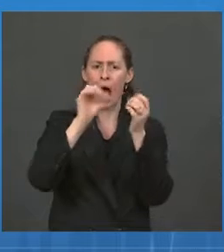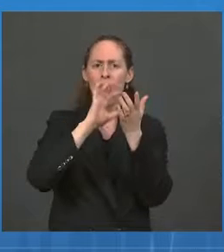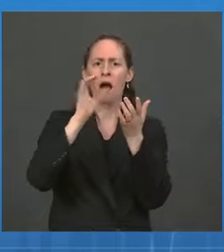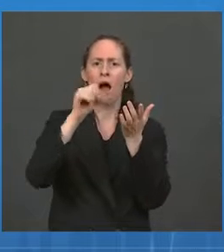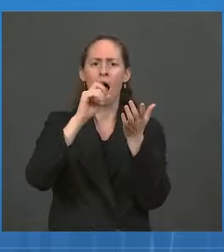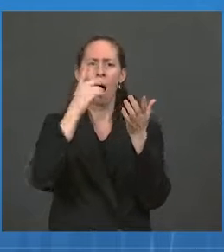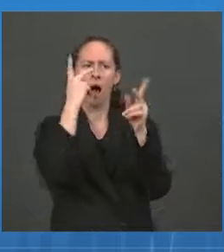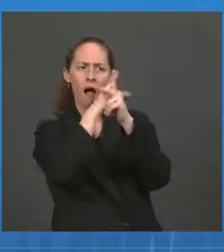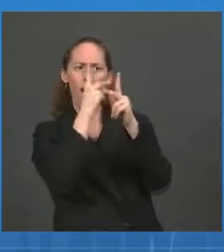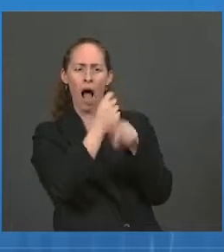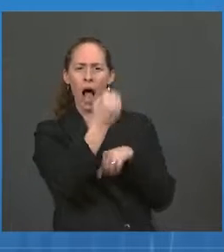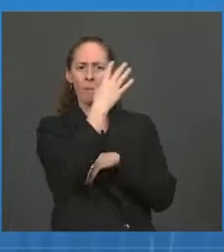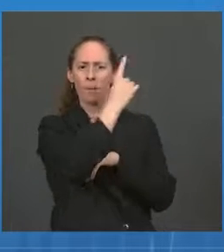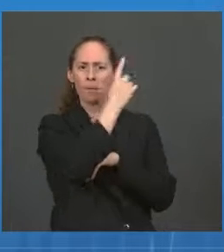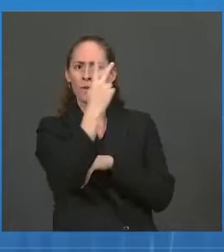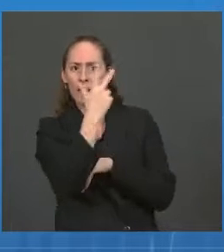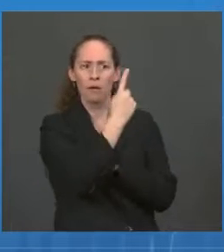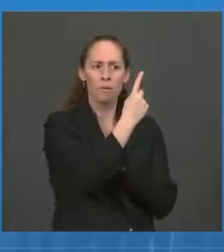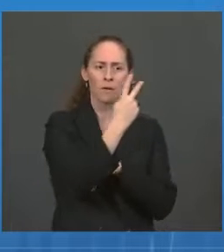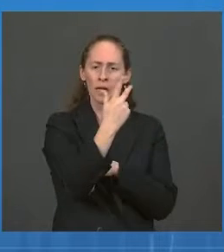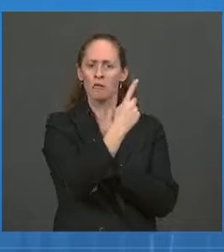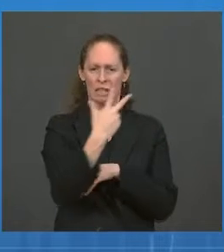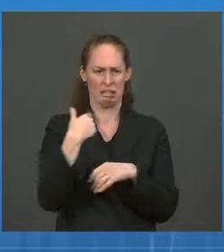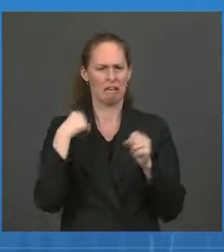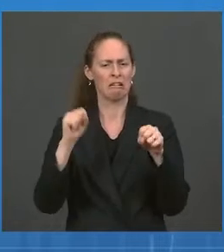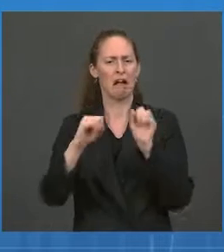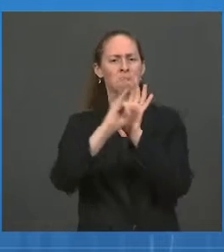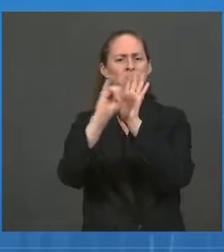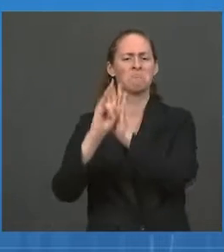actively tracking that. Mr. Next question.